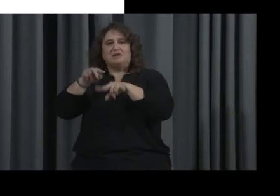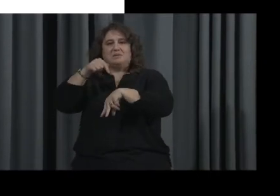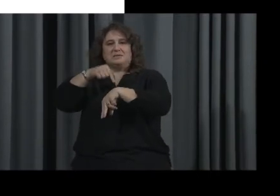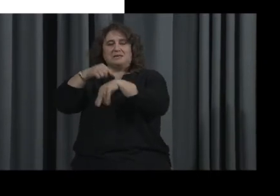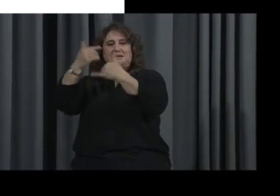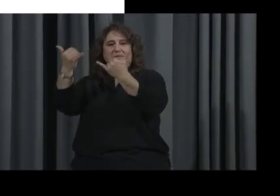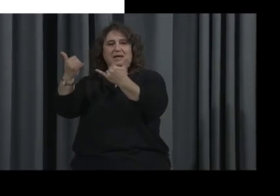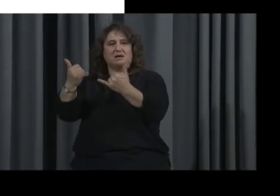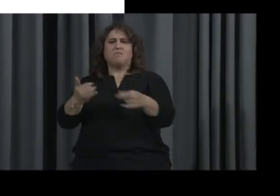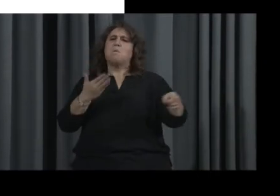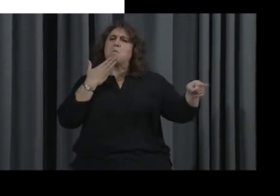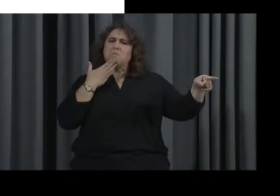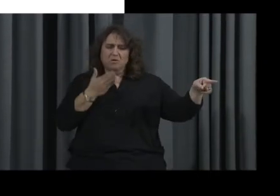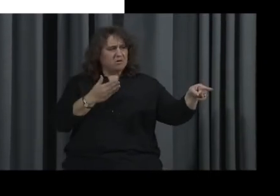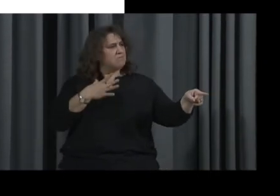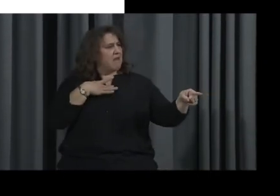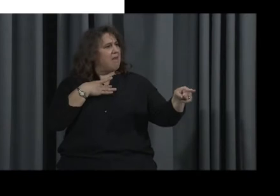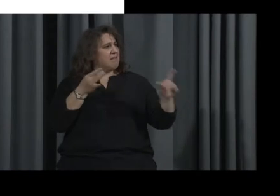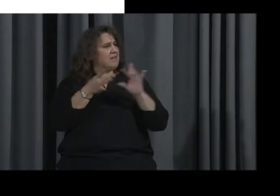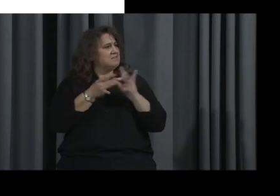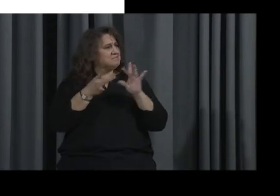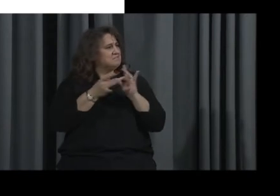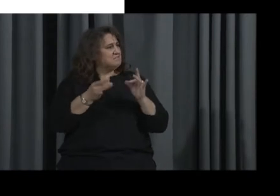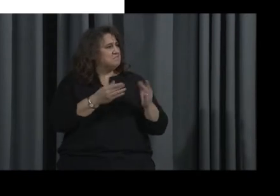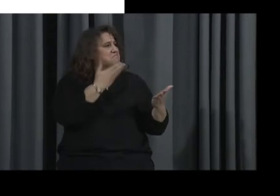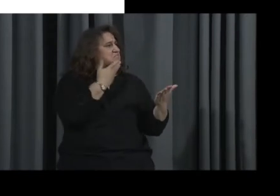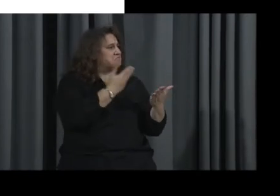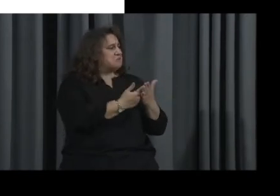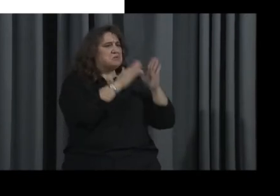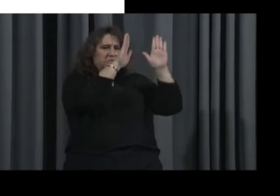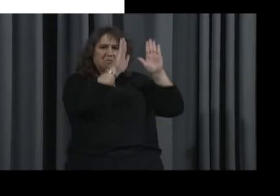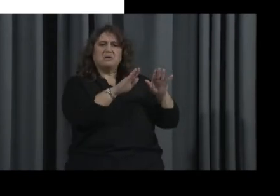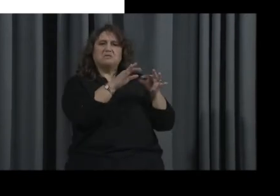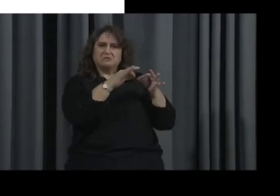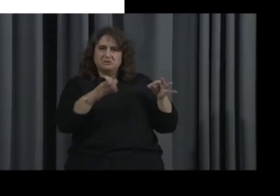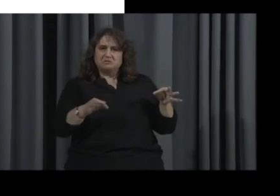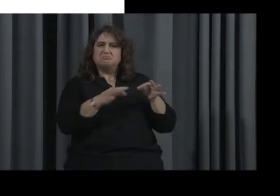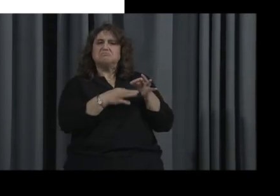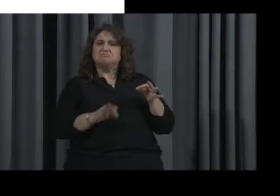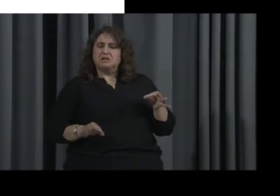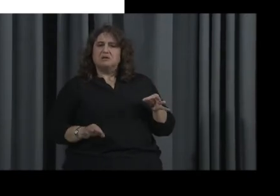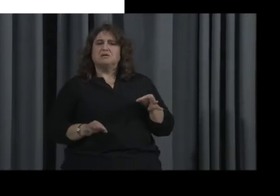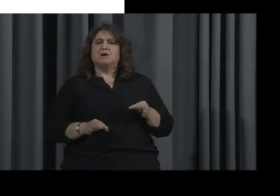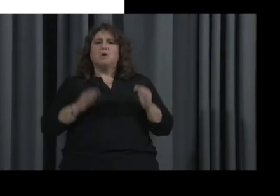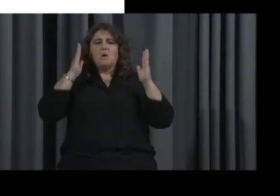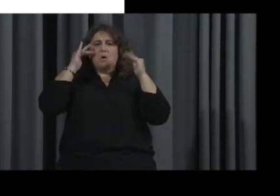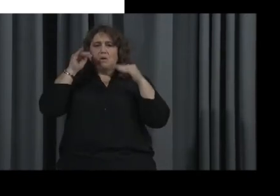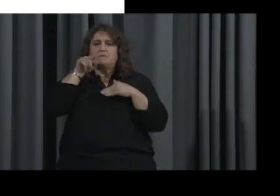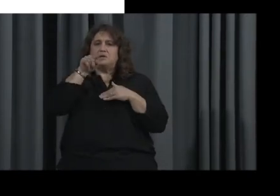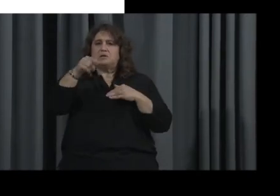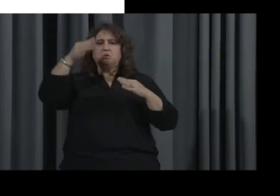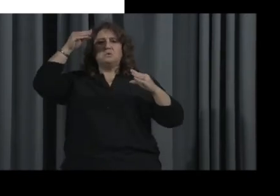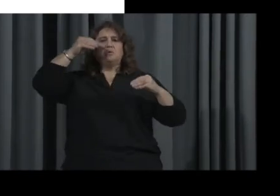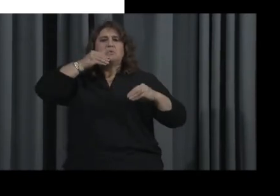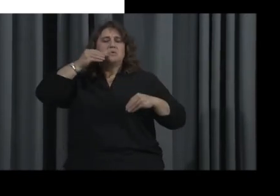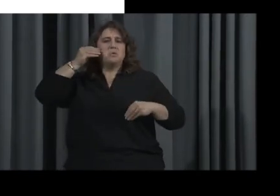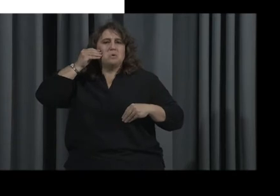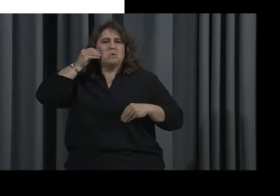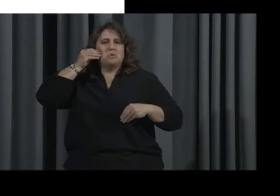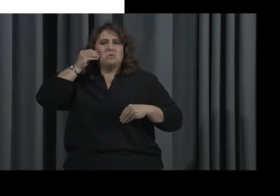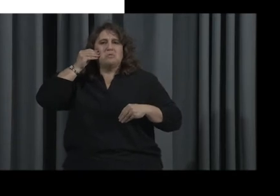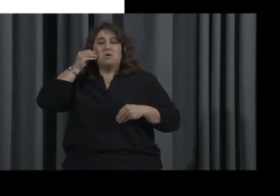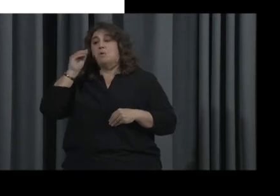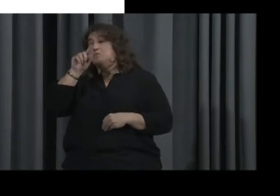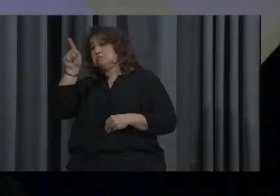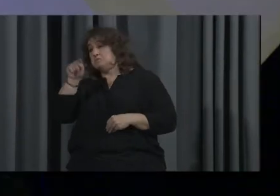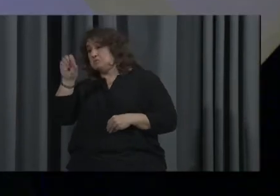Well put. Yeah. We did good, didn't we? Great statement. Yeah, absolutely. I hope that people at home learn the Zoom